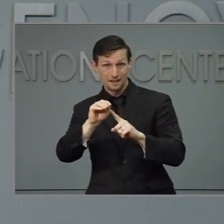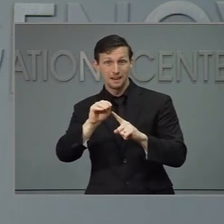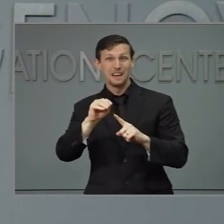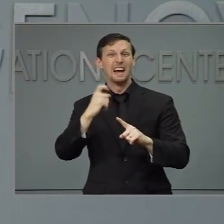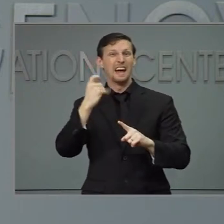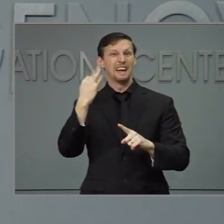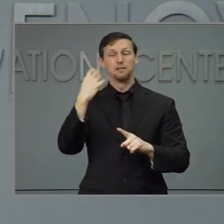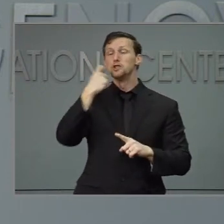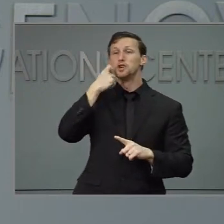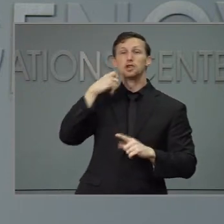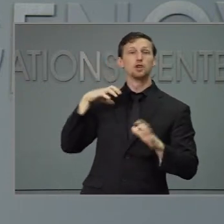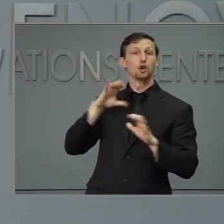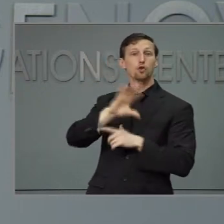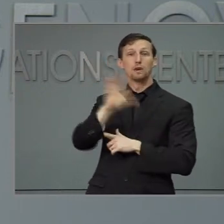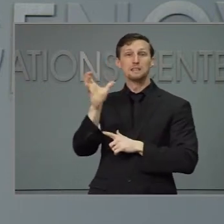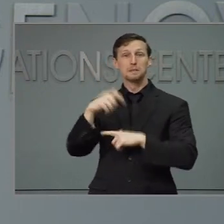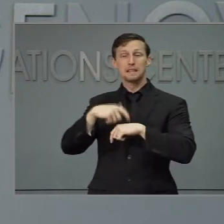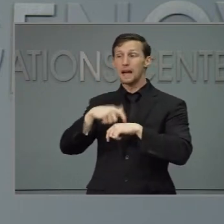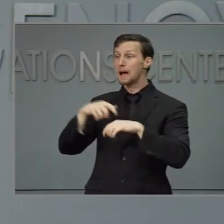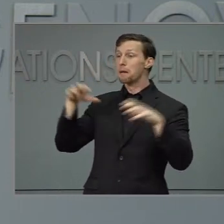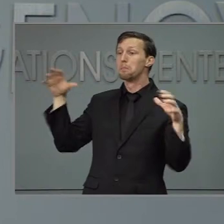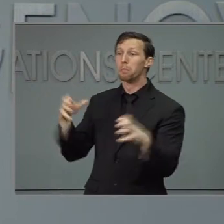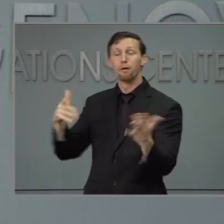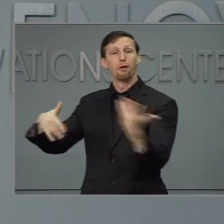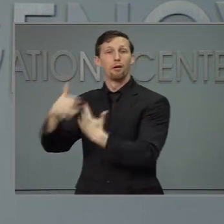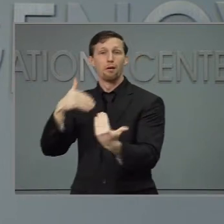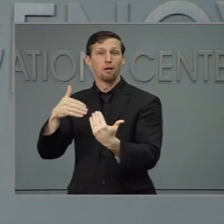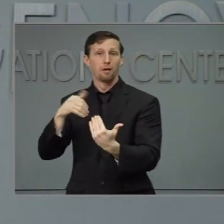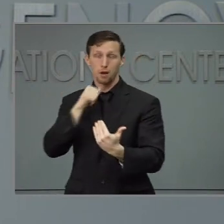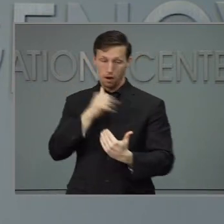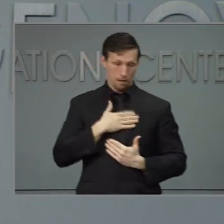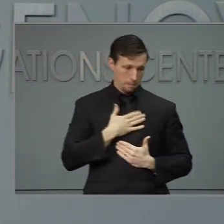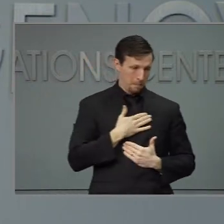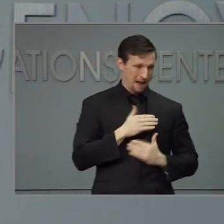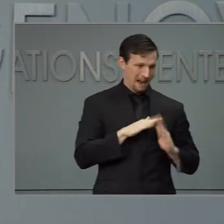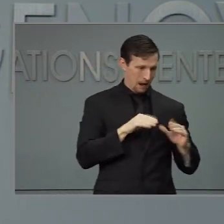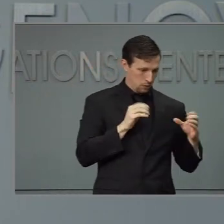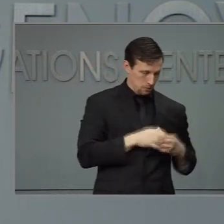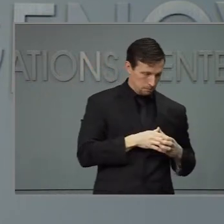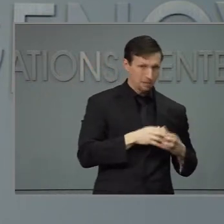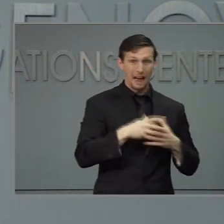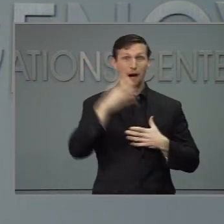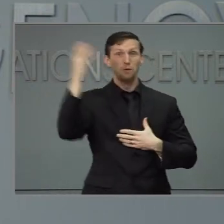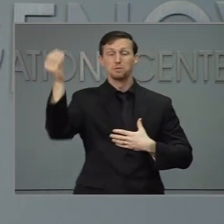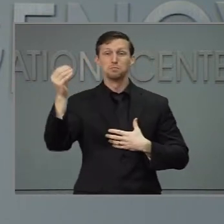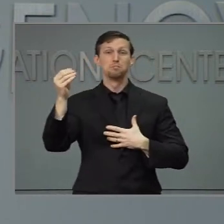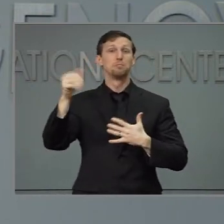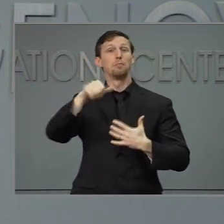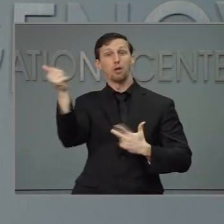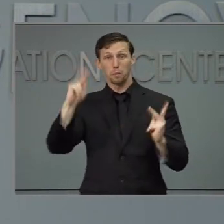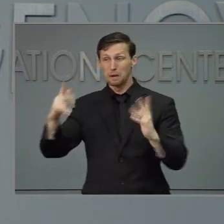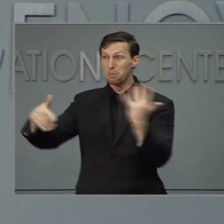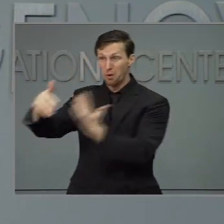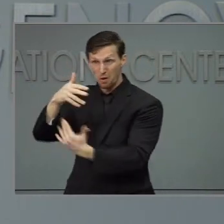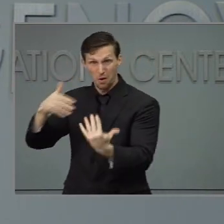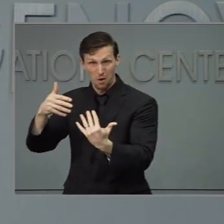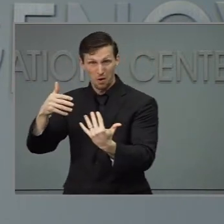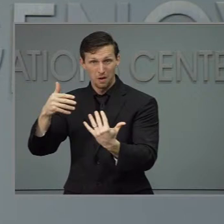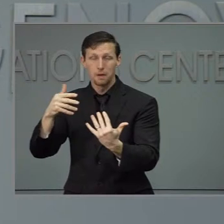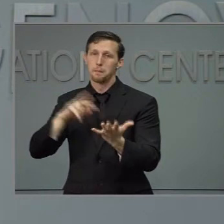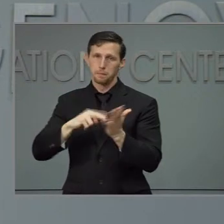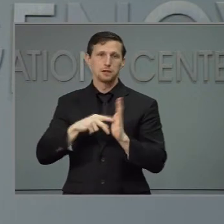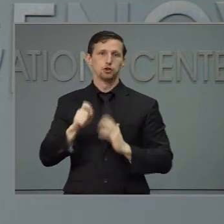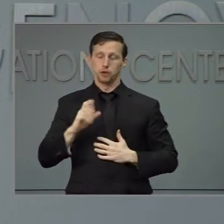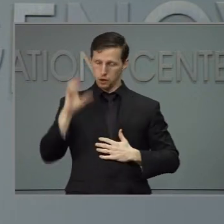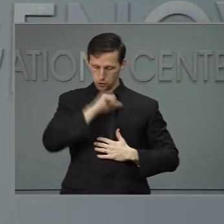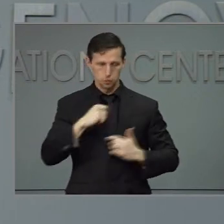infected with COVID even if you don't have any symptoms. The task force warns that if you are dangerous to others